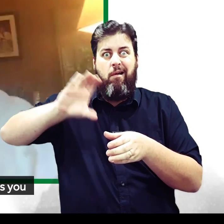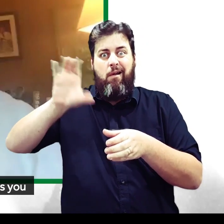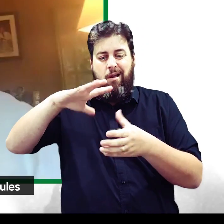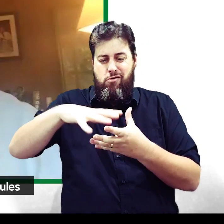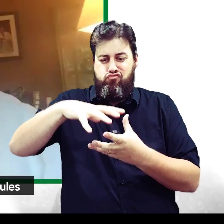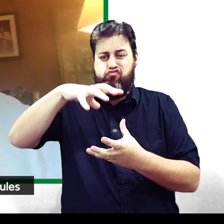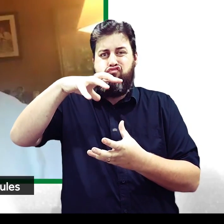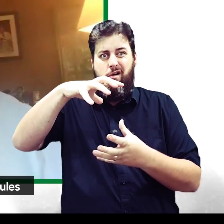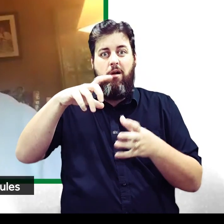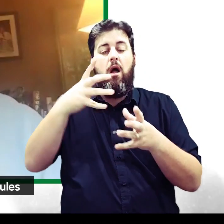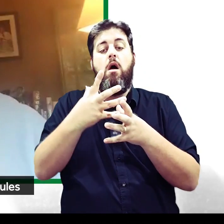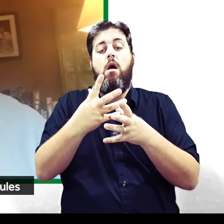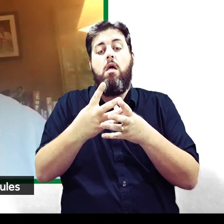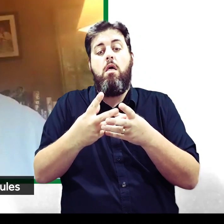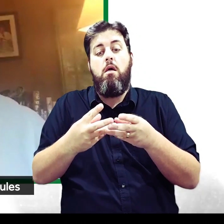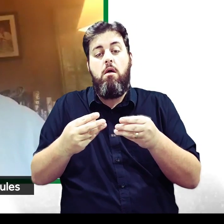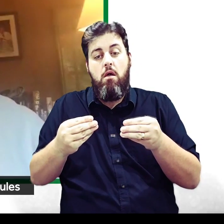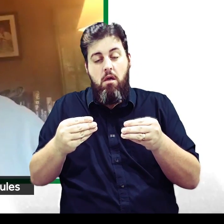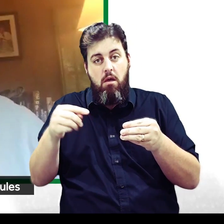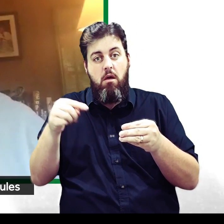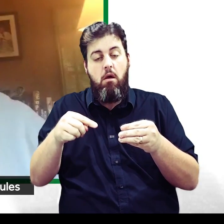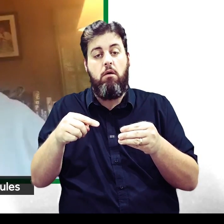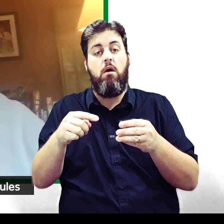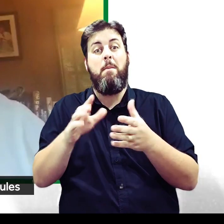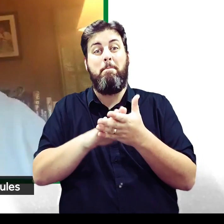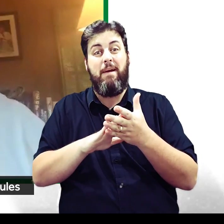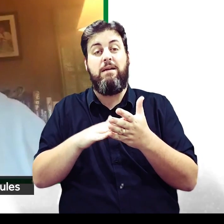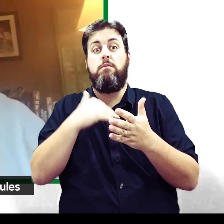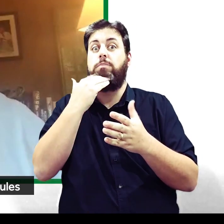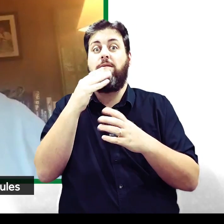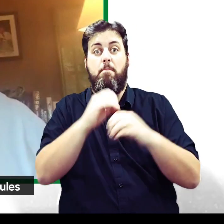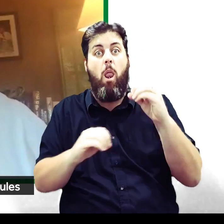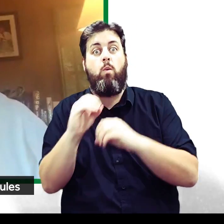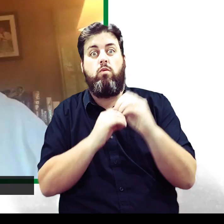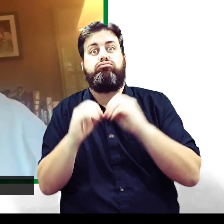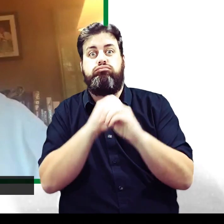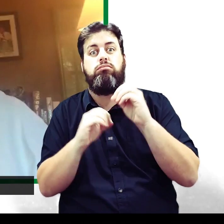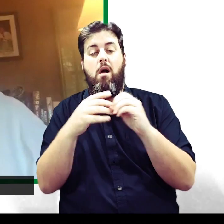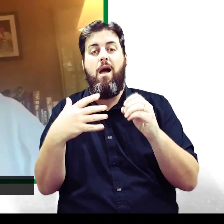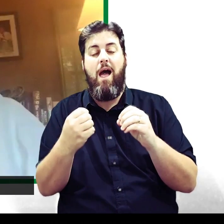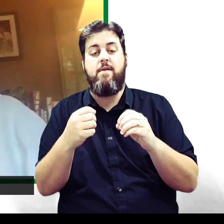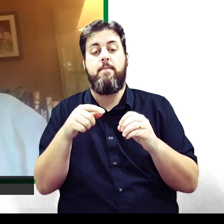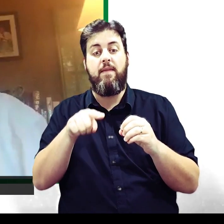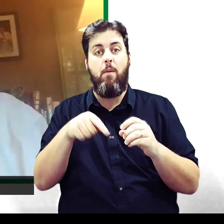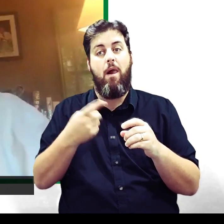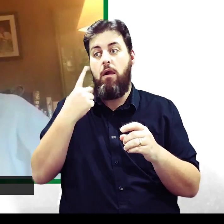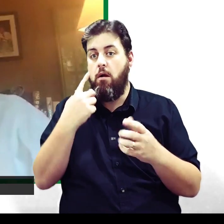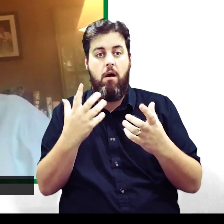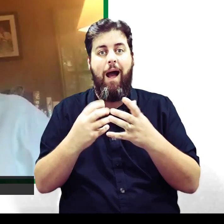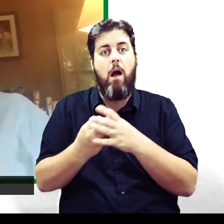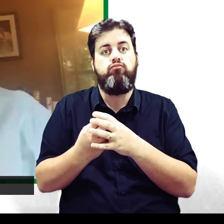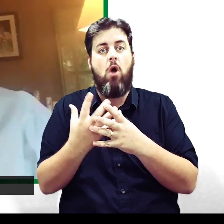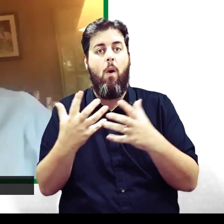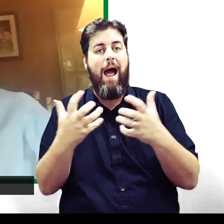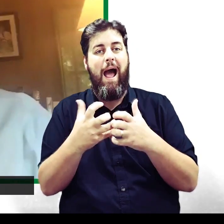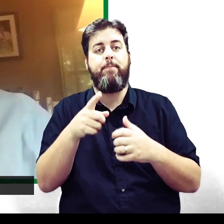as much as you can dissolve. If you get all that dissolved, then you have an extra amount of those molecules in the water. And then they will try and